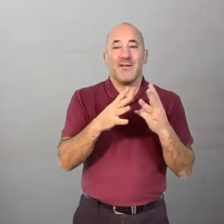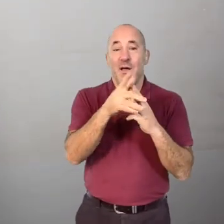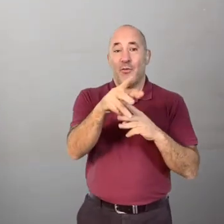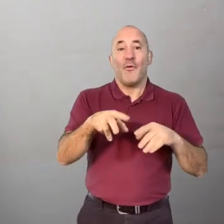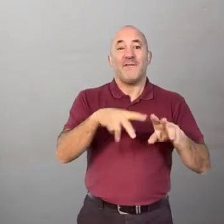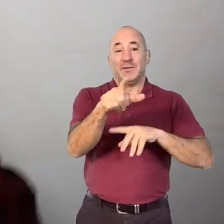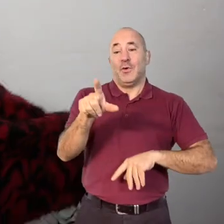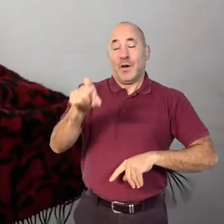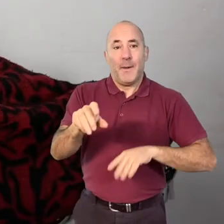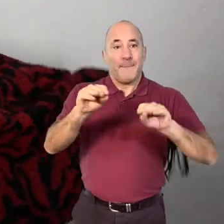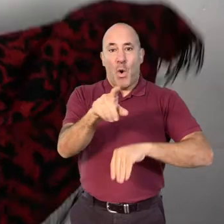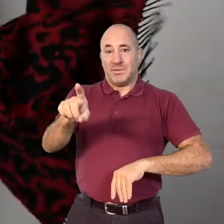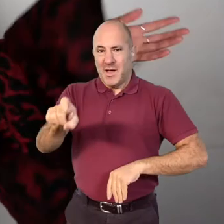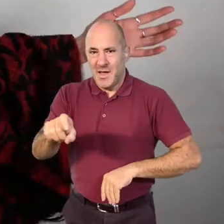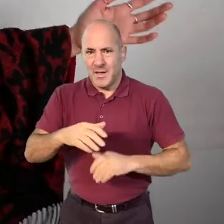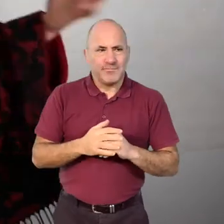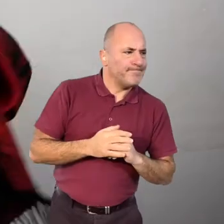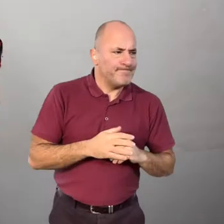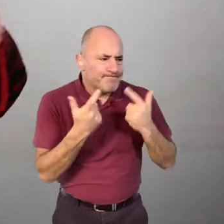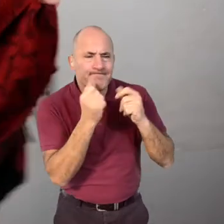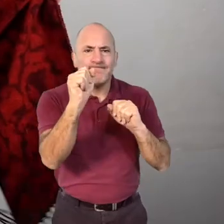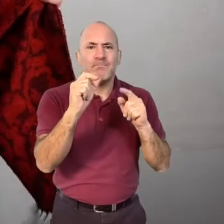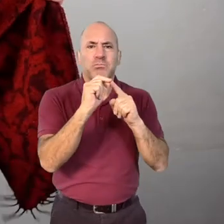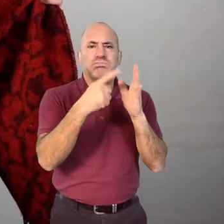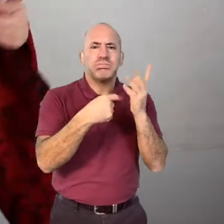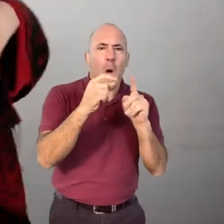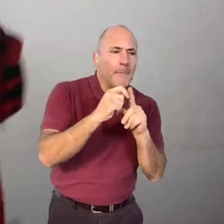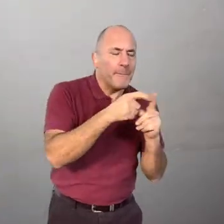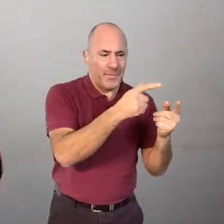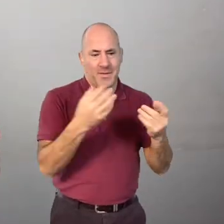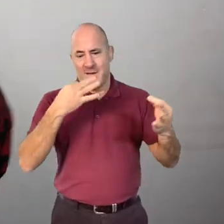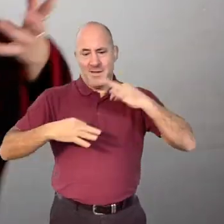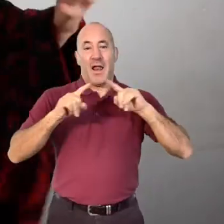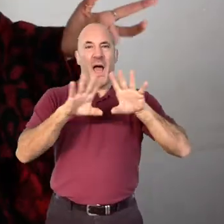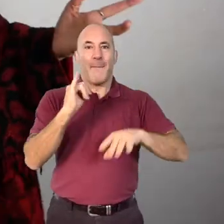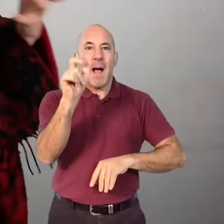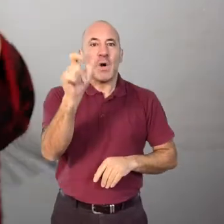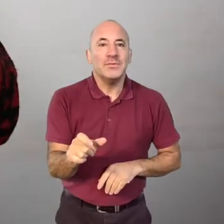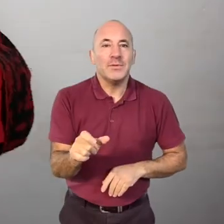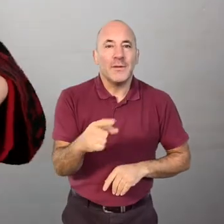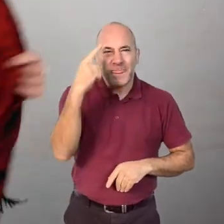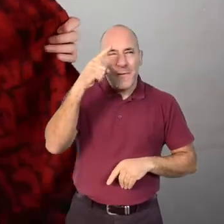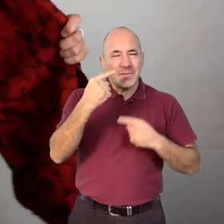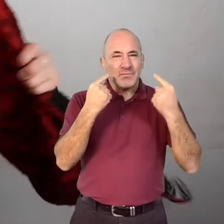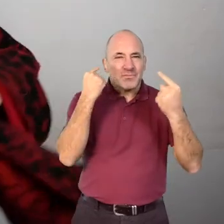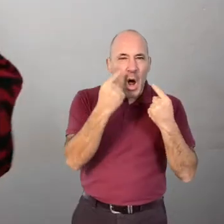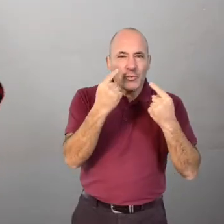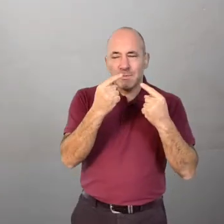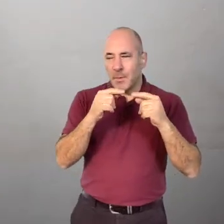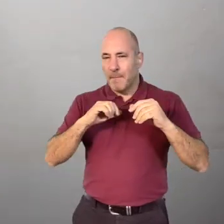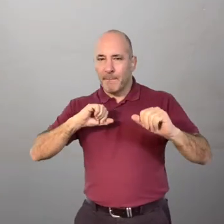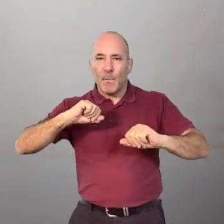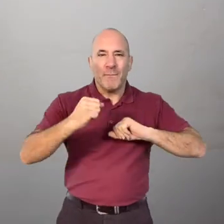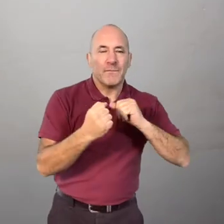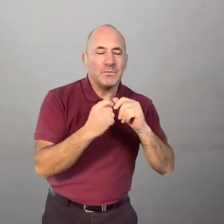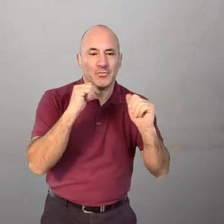the video and go and find your prop and start playing as a villain find a sound find the movement that works for your